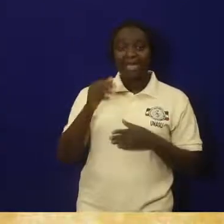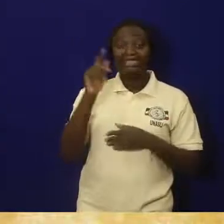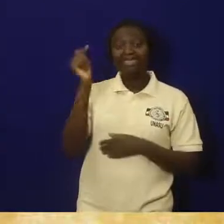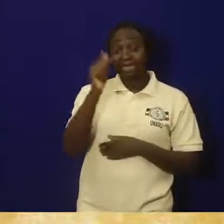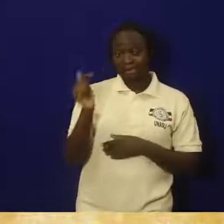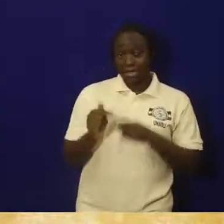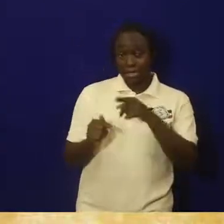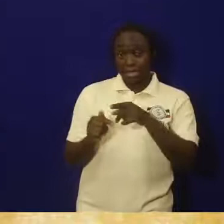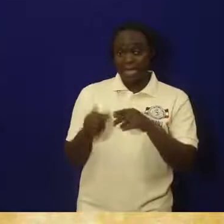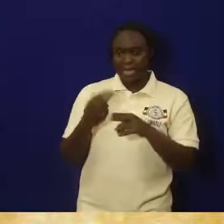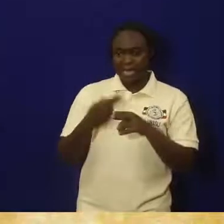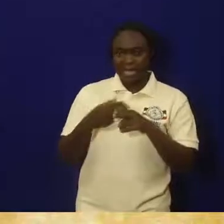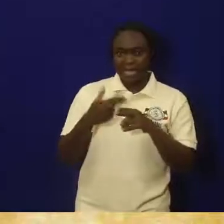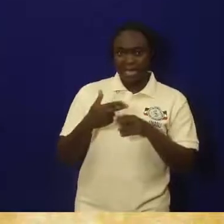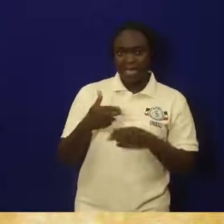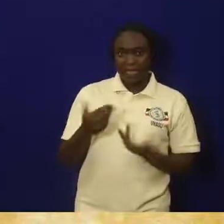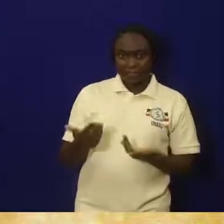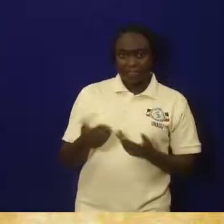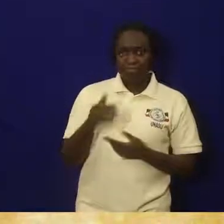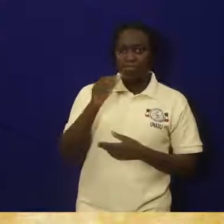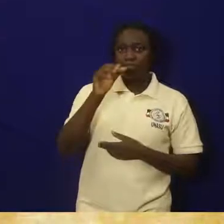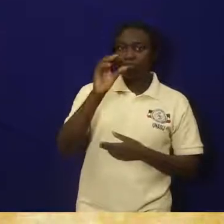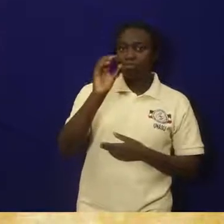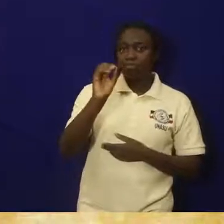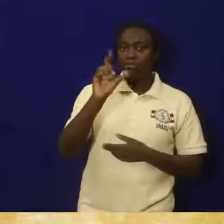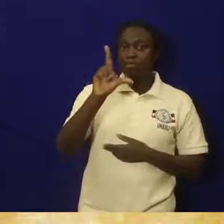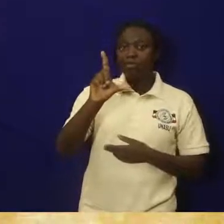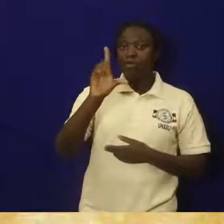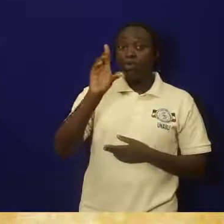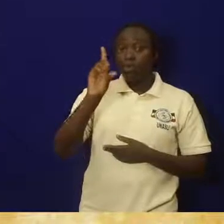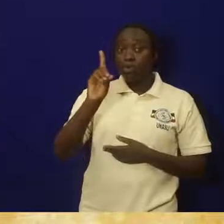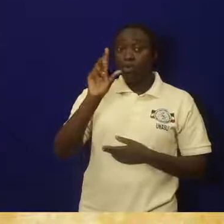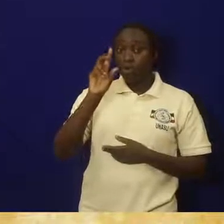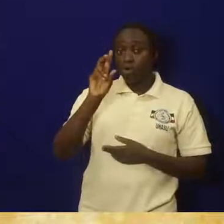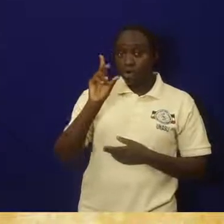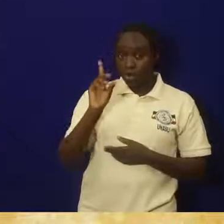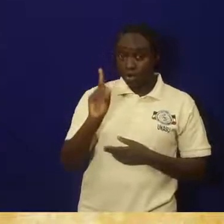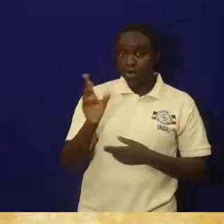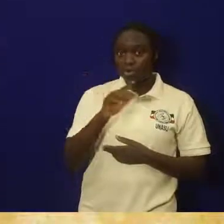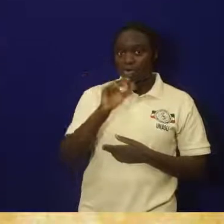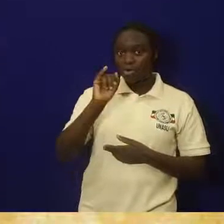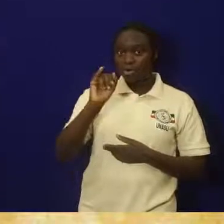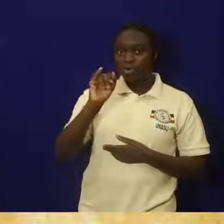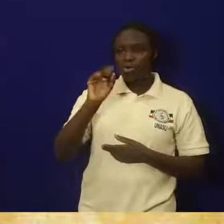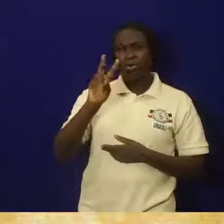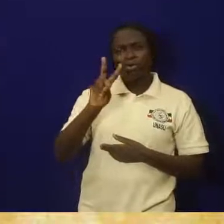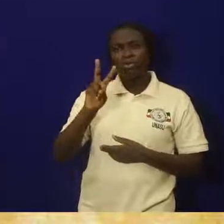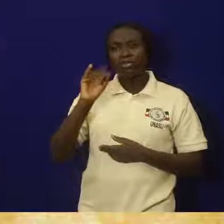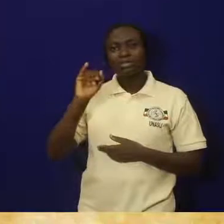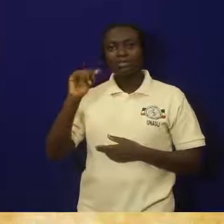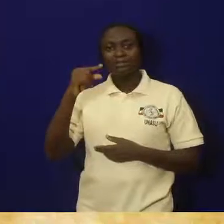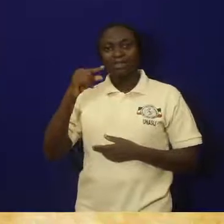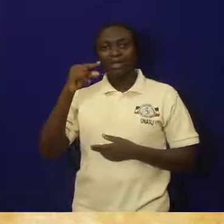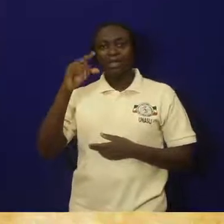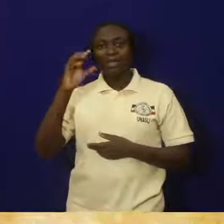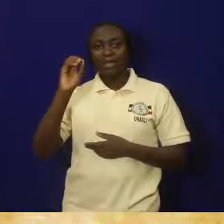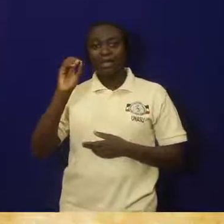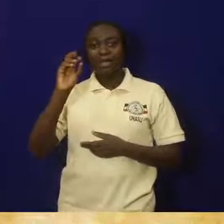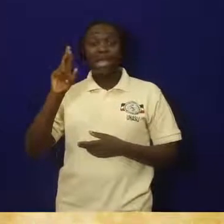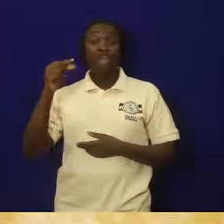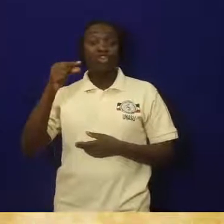Tanzania. It is called the Old White Gorge. It is what you can see in this picture. The Old White Gorge